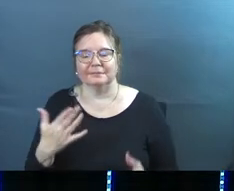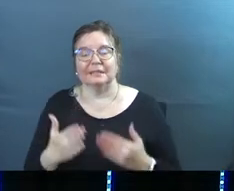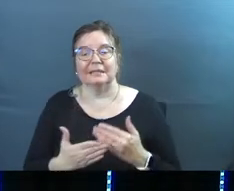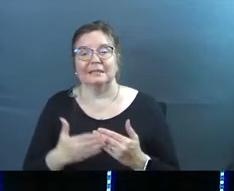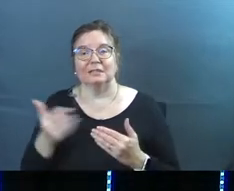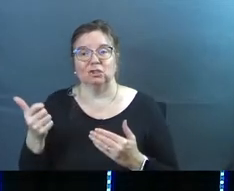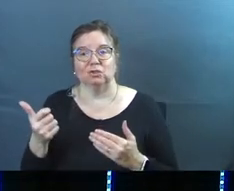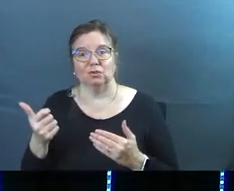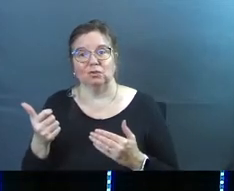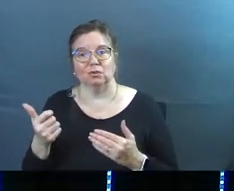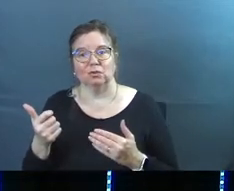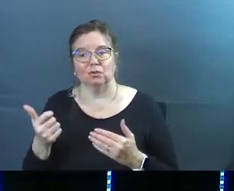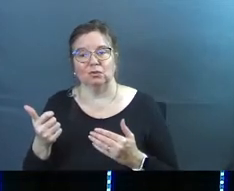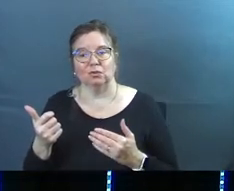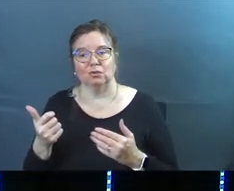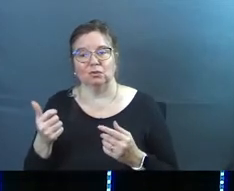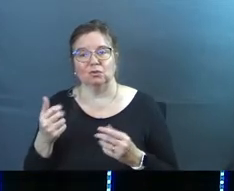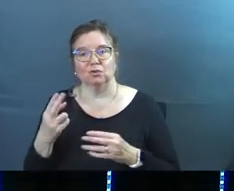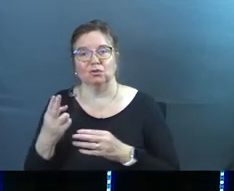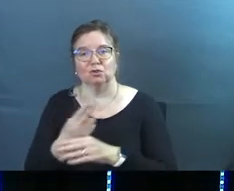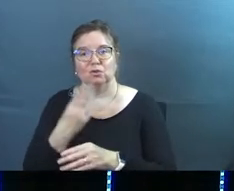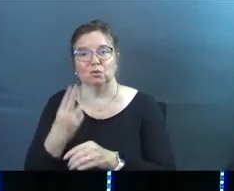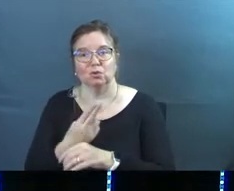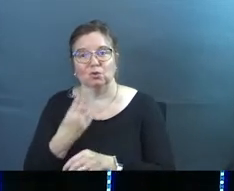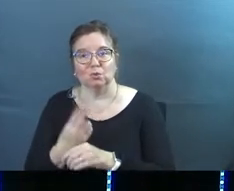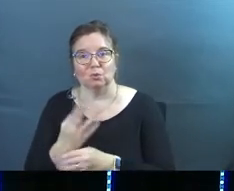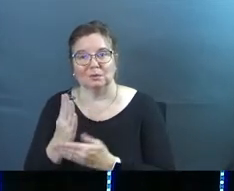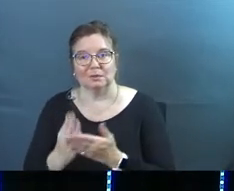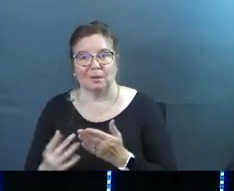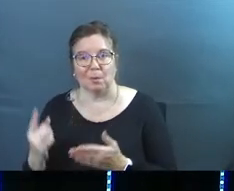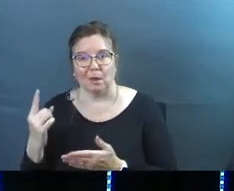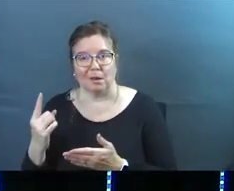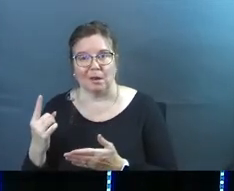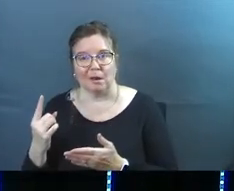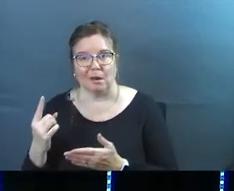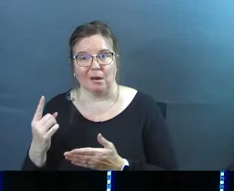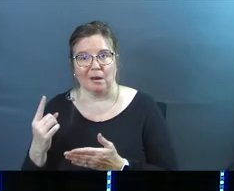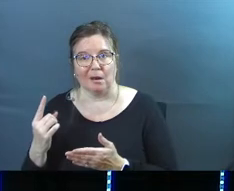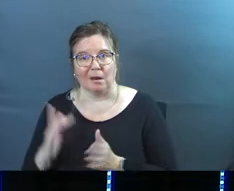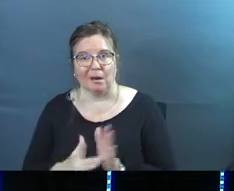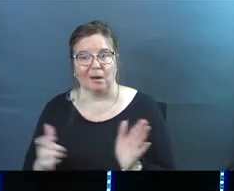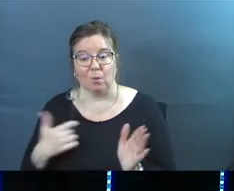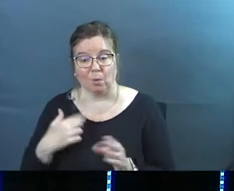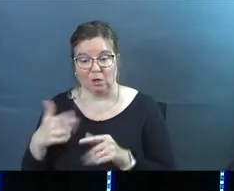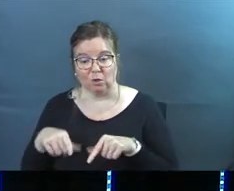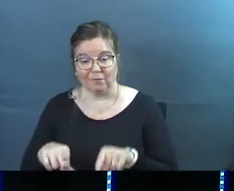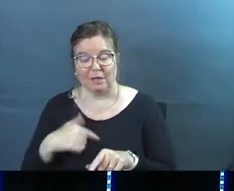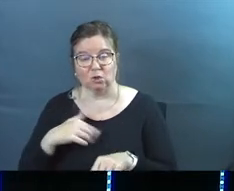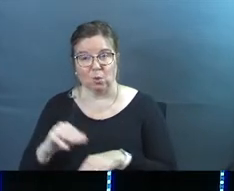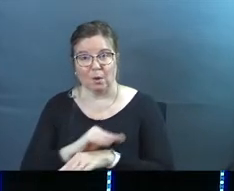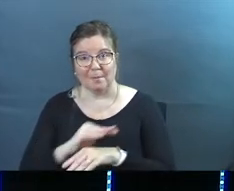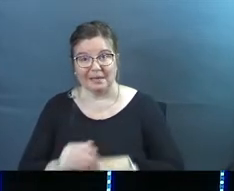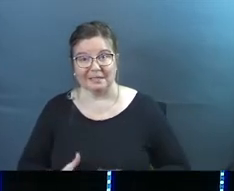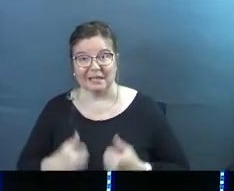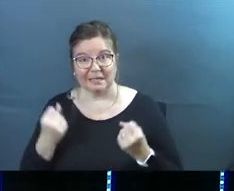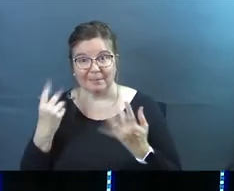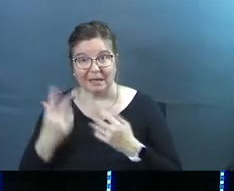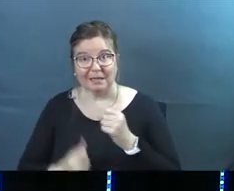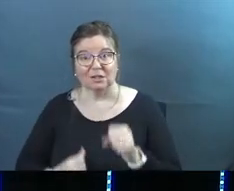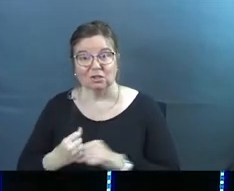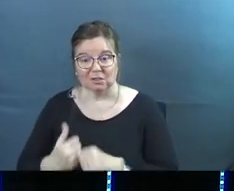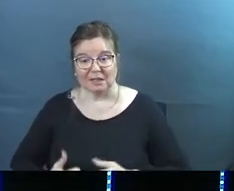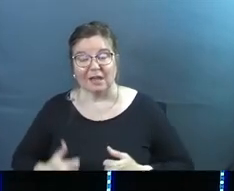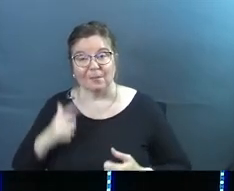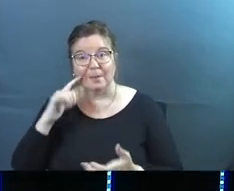easier to use someone when you have spent your ministry life, years of your ministry